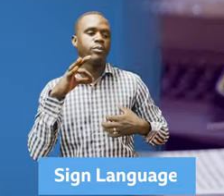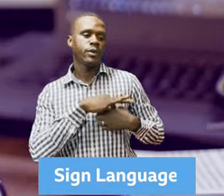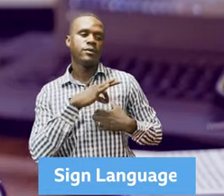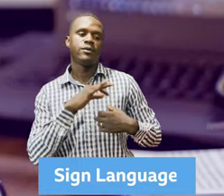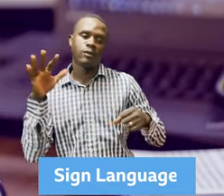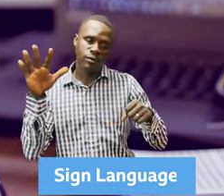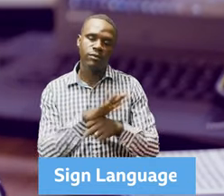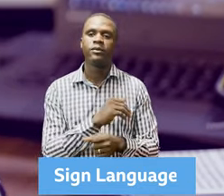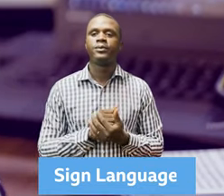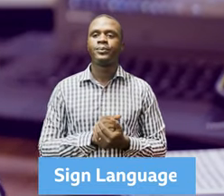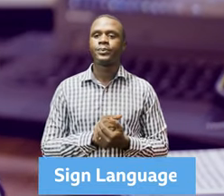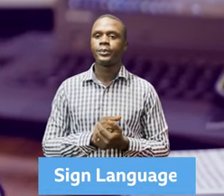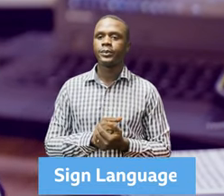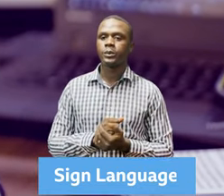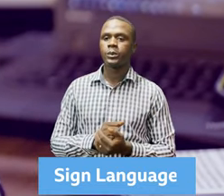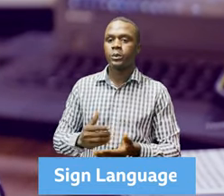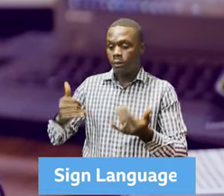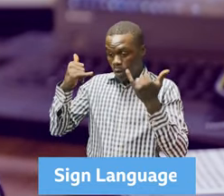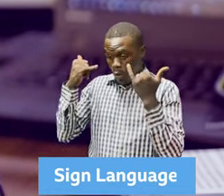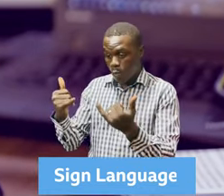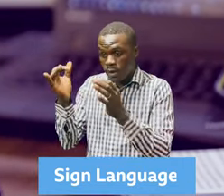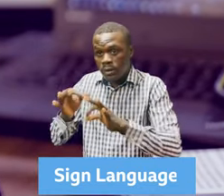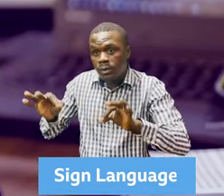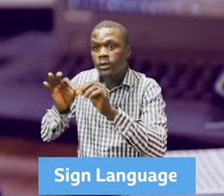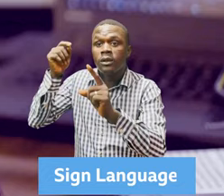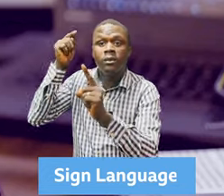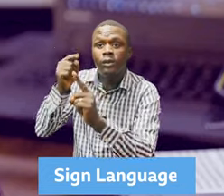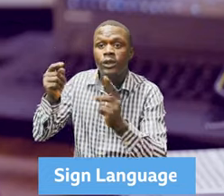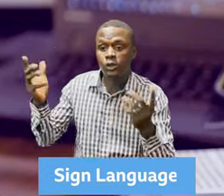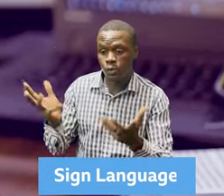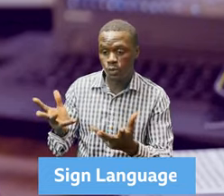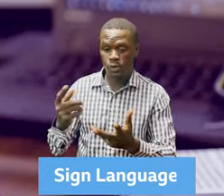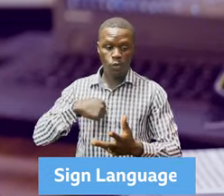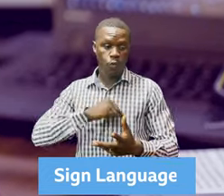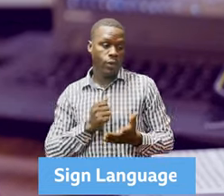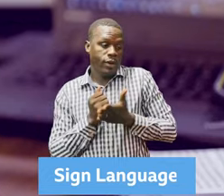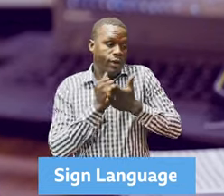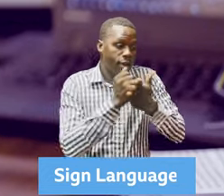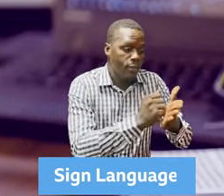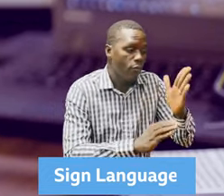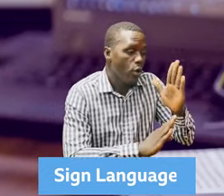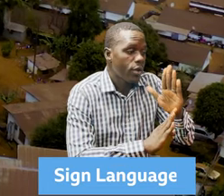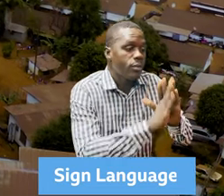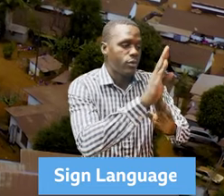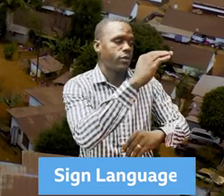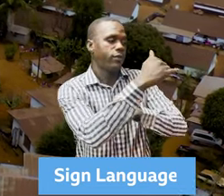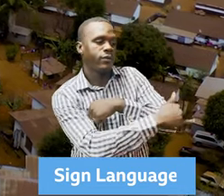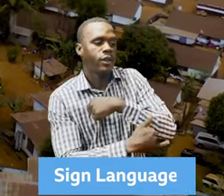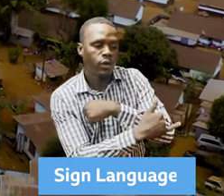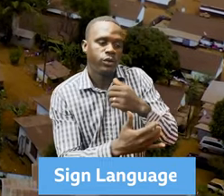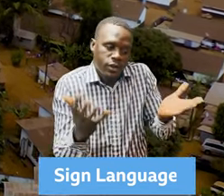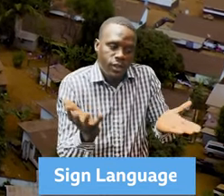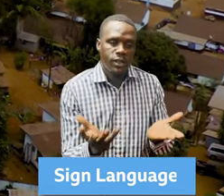of the pillars of UNIDO's mandate is to advance the economic competitiveness of a country. So